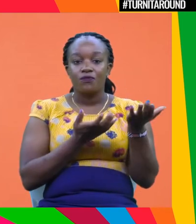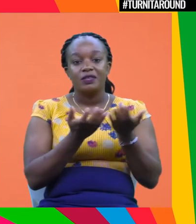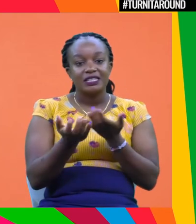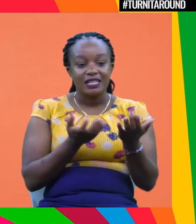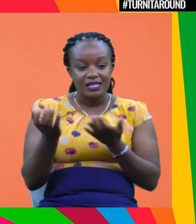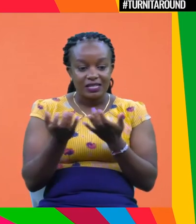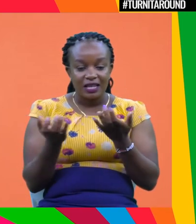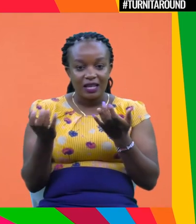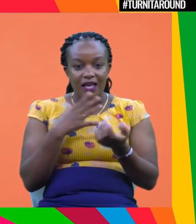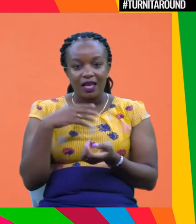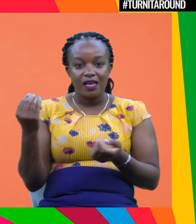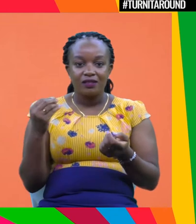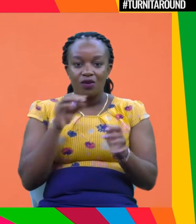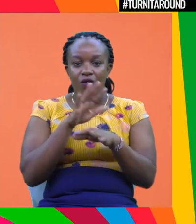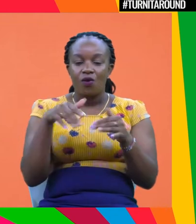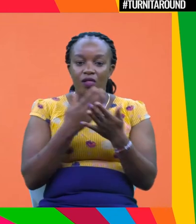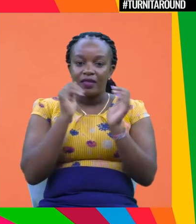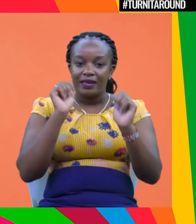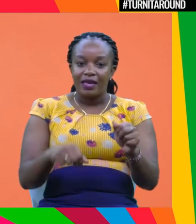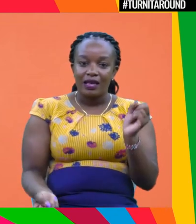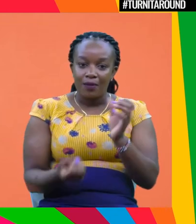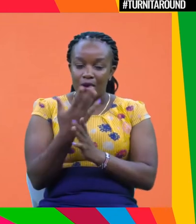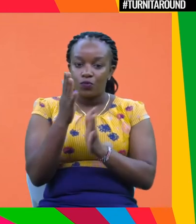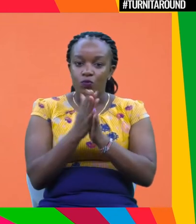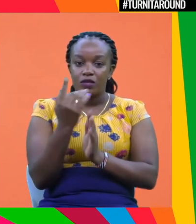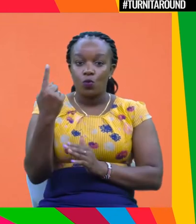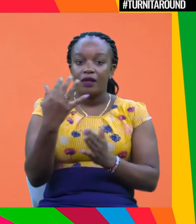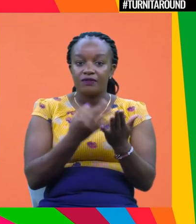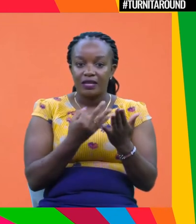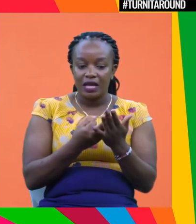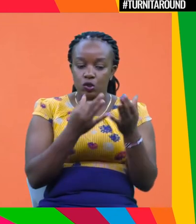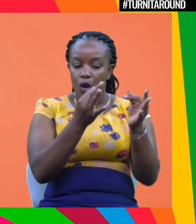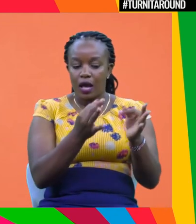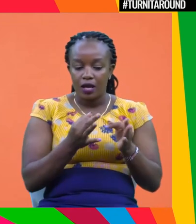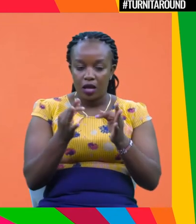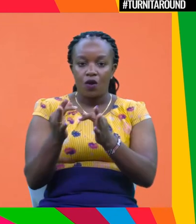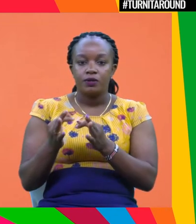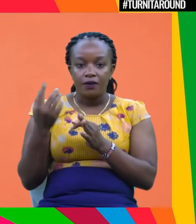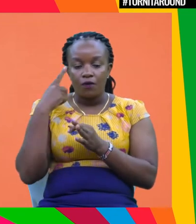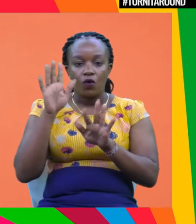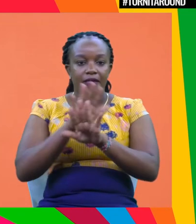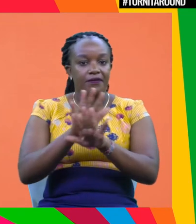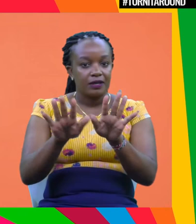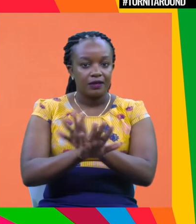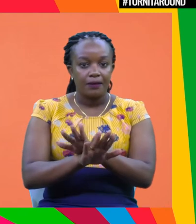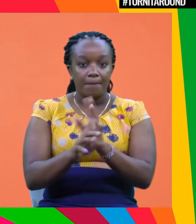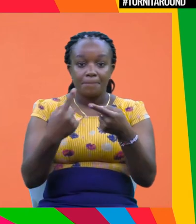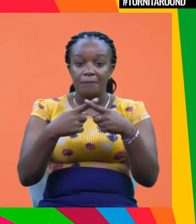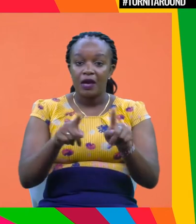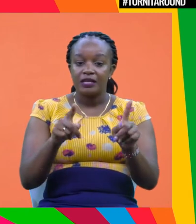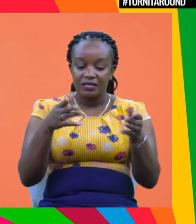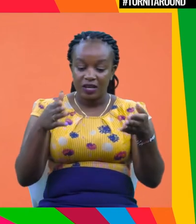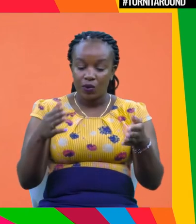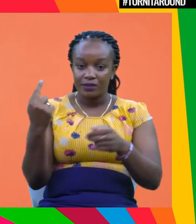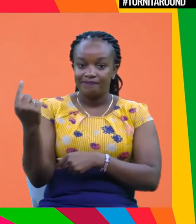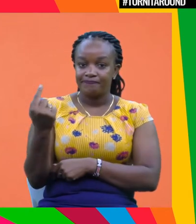of business. And so it's hard to come up with one financial accounting for everything. But right now, that's just the